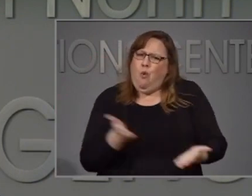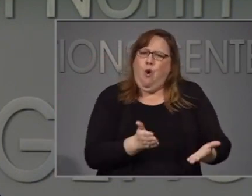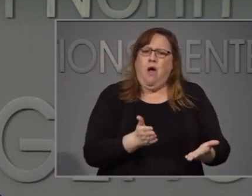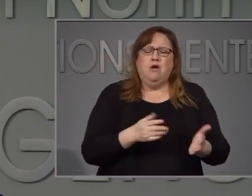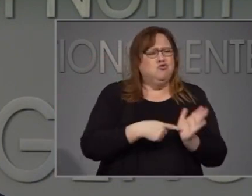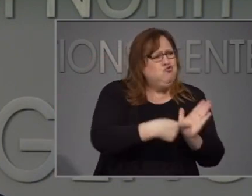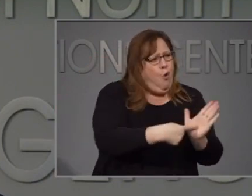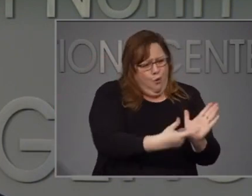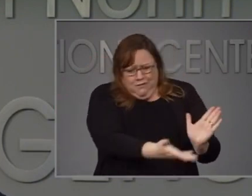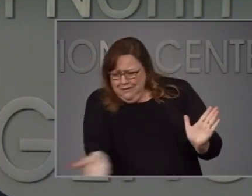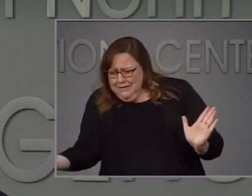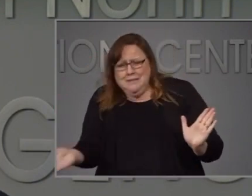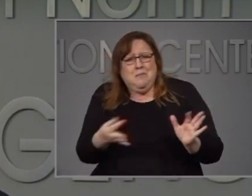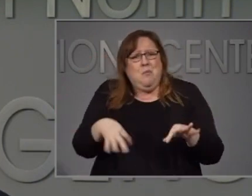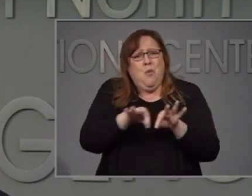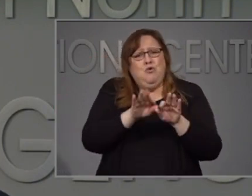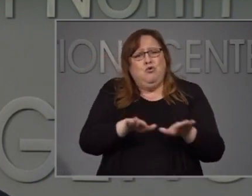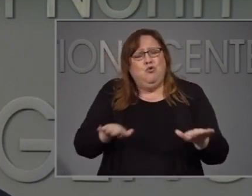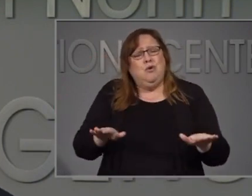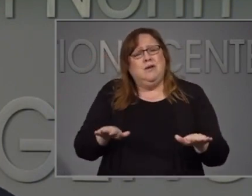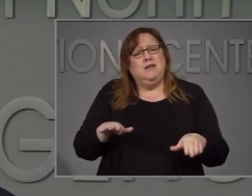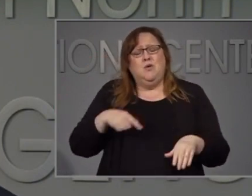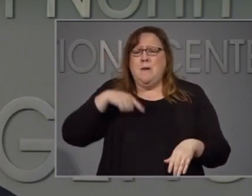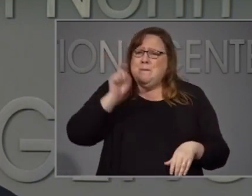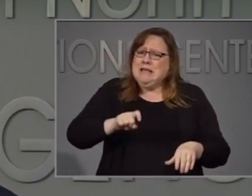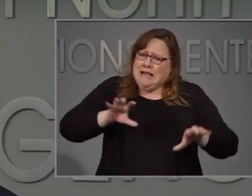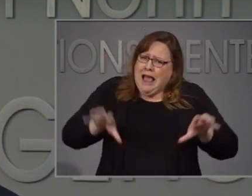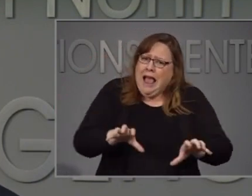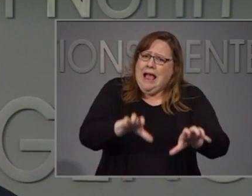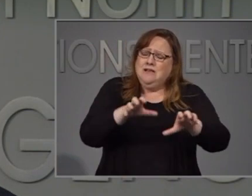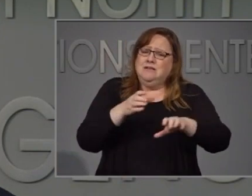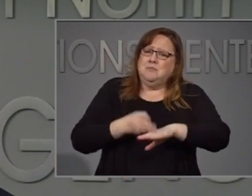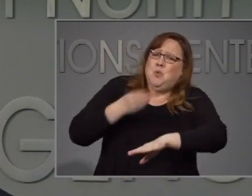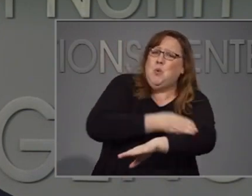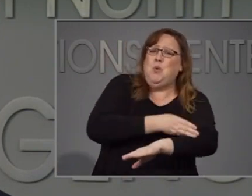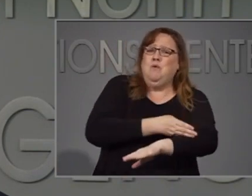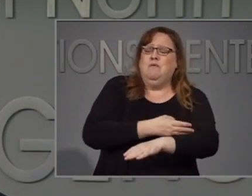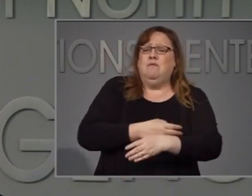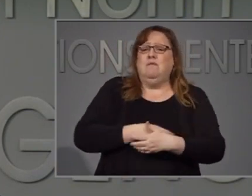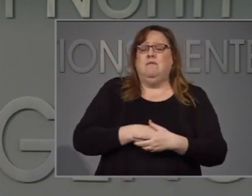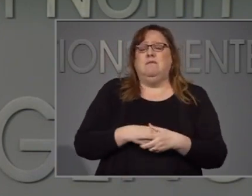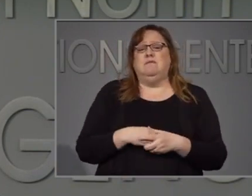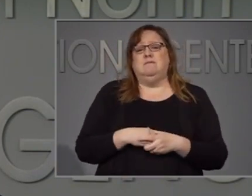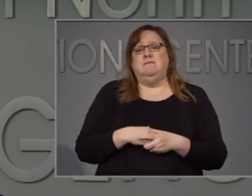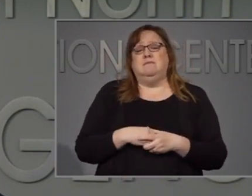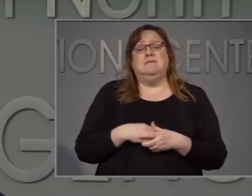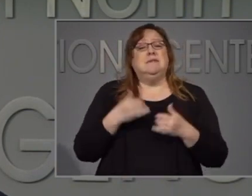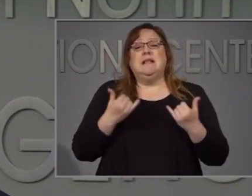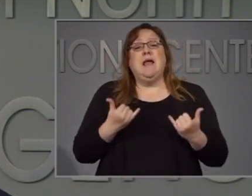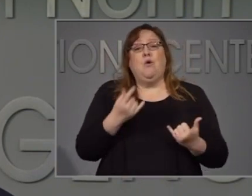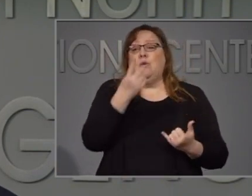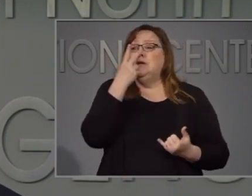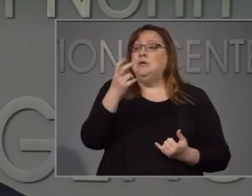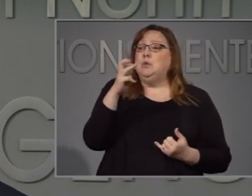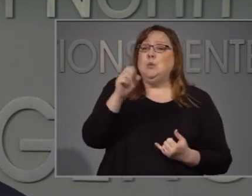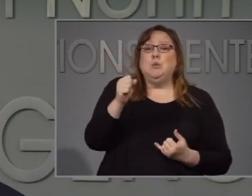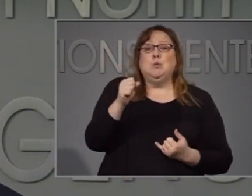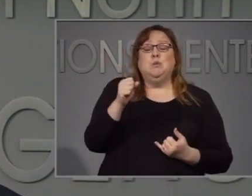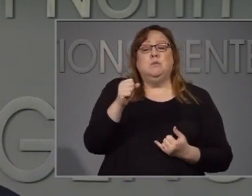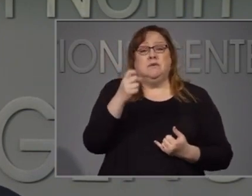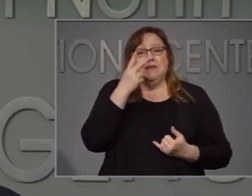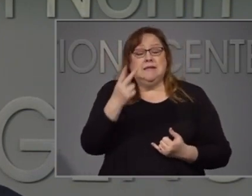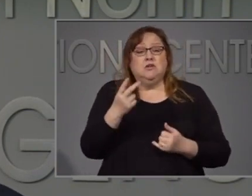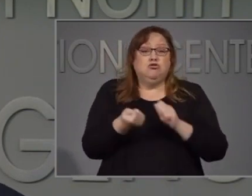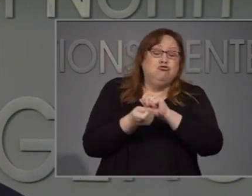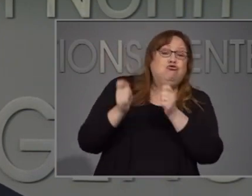Unfortunately, today, the headlines are not about those protesters and their calls for serious, meaningful change.